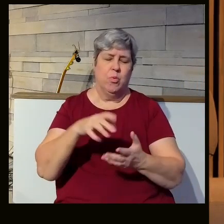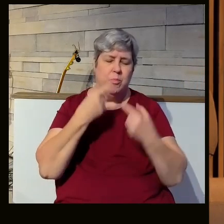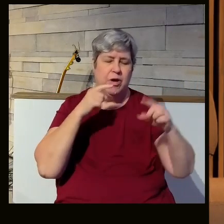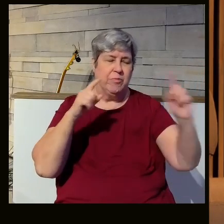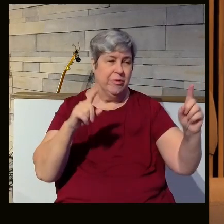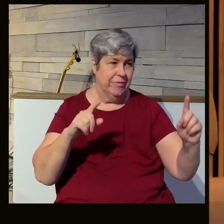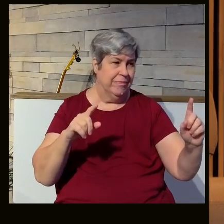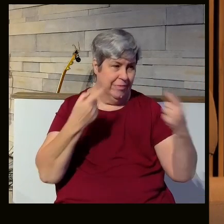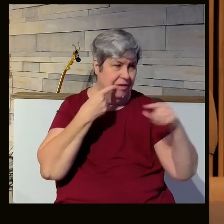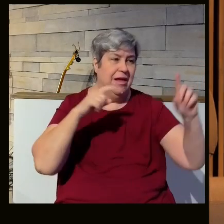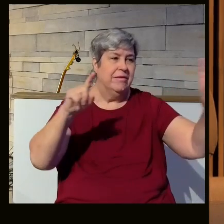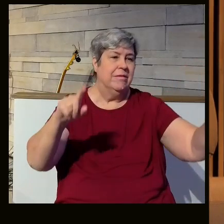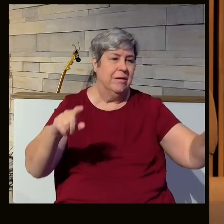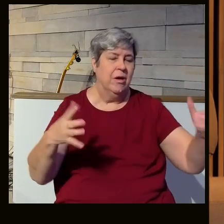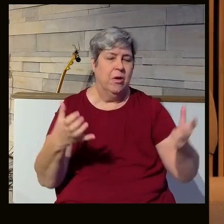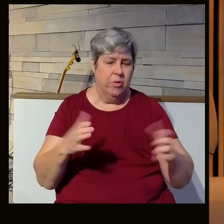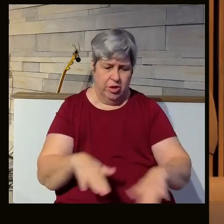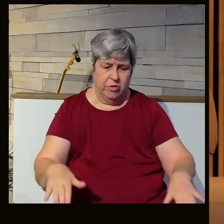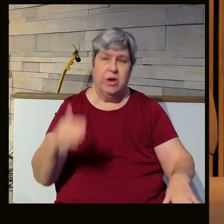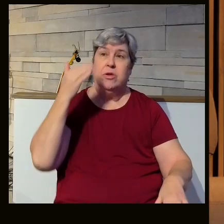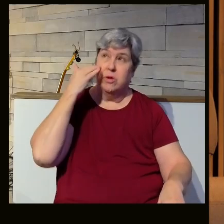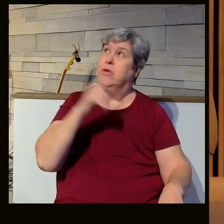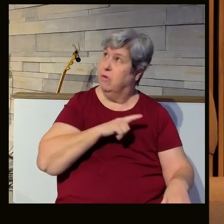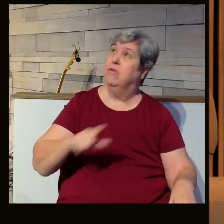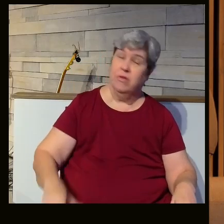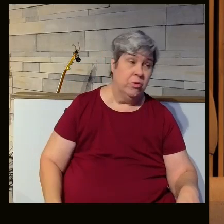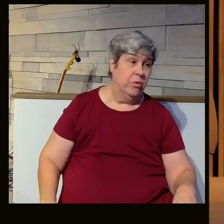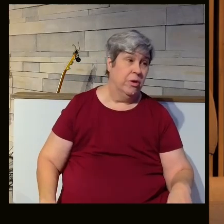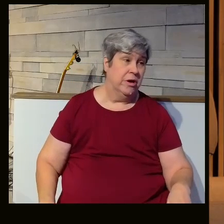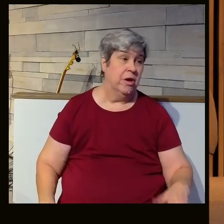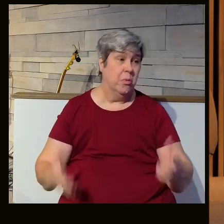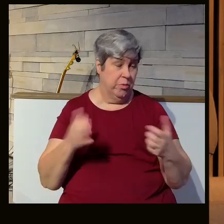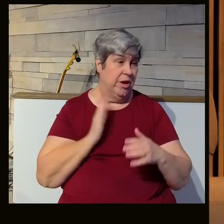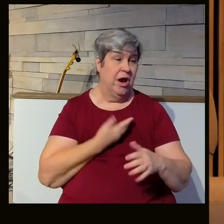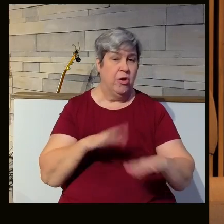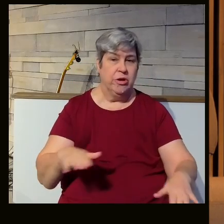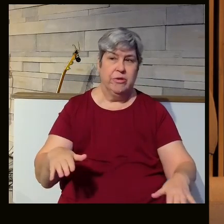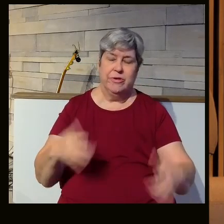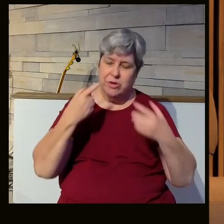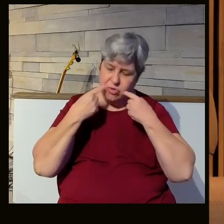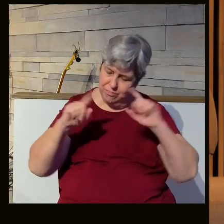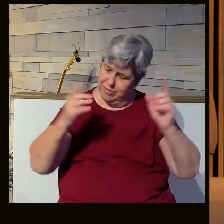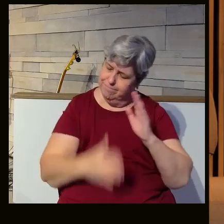We want them to be successful. We want them to know the Lord. We want them to excel.